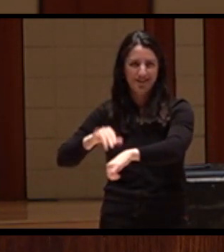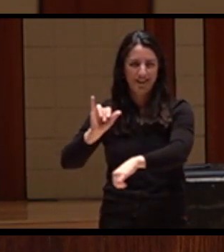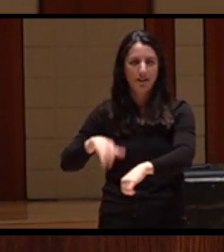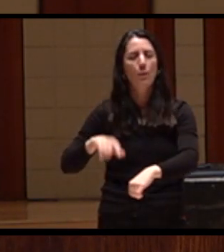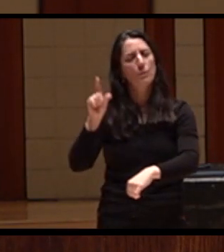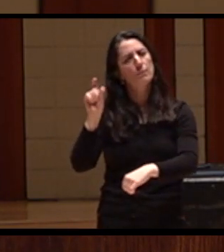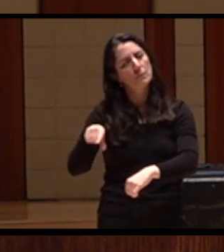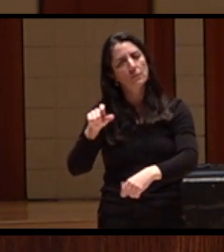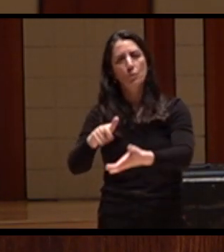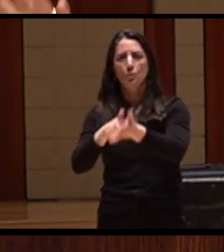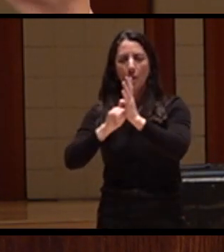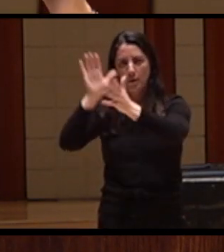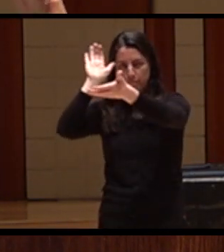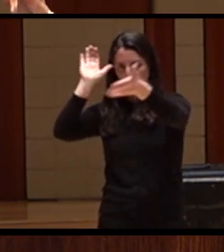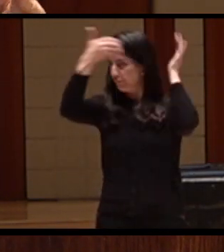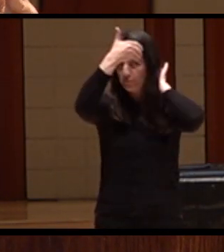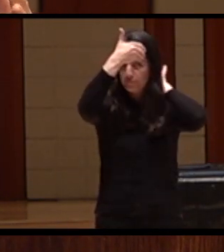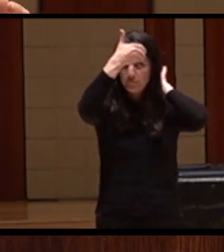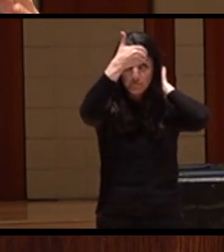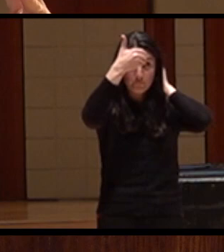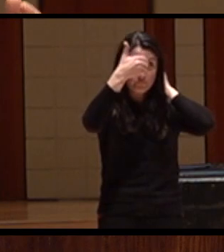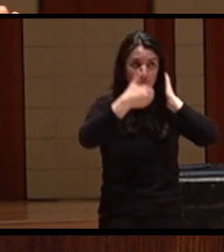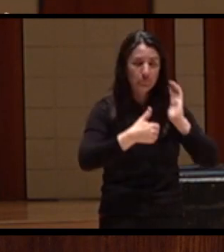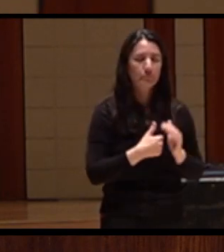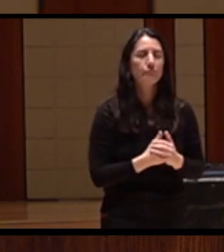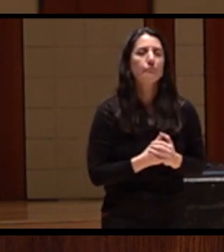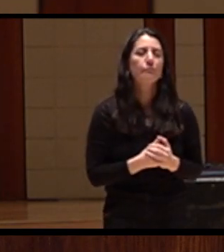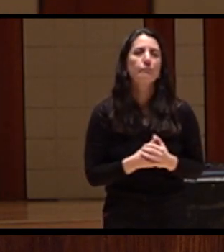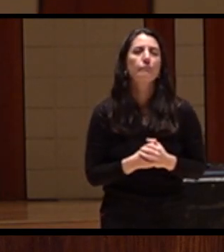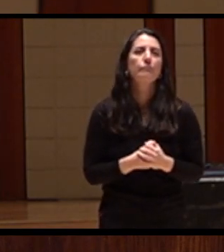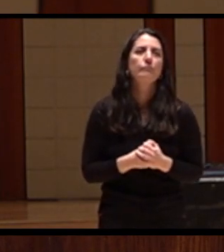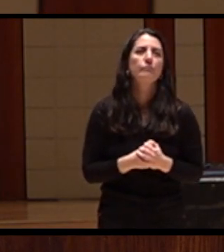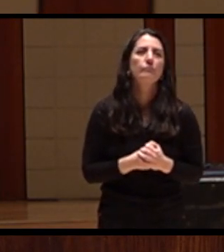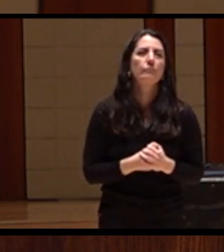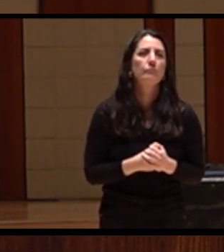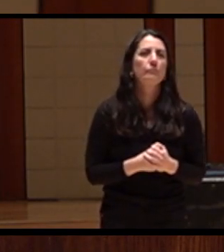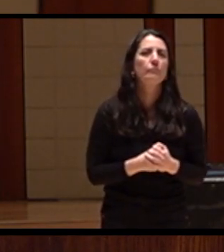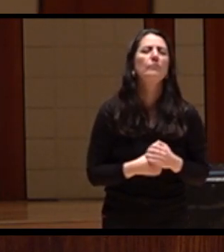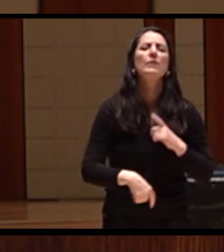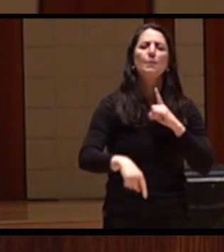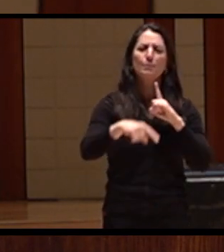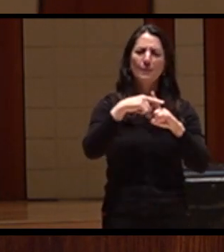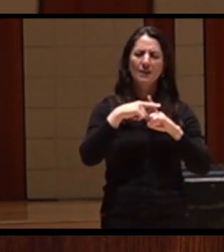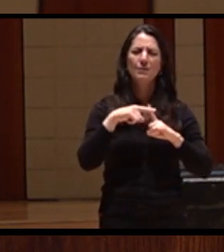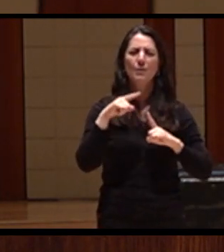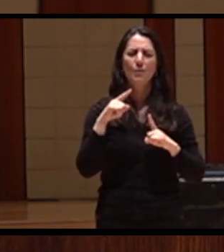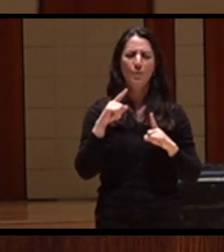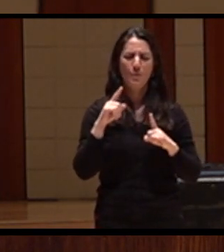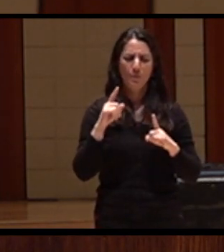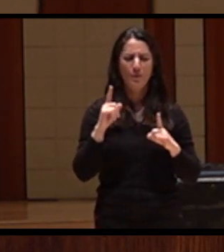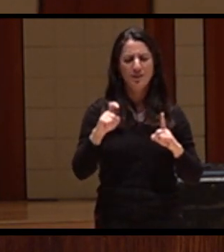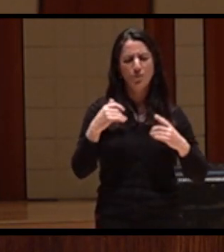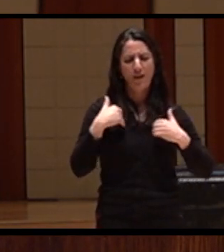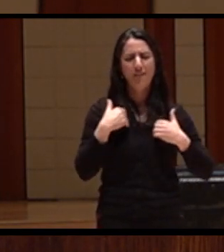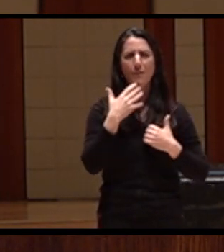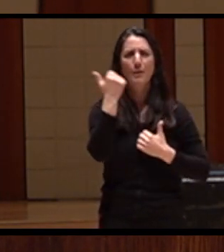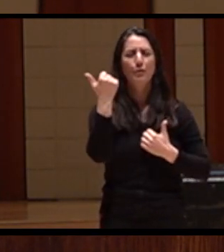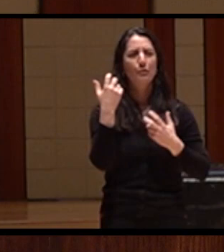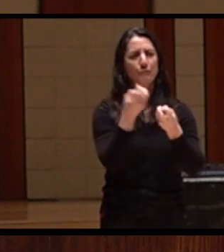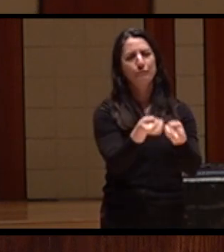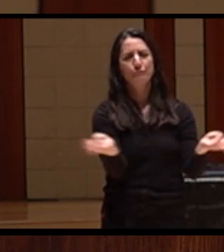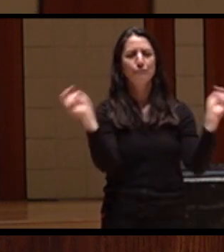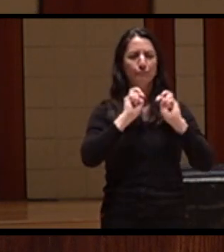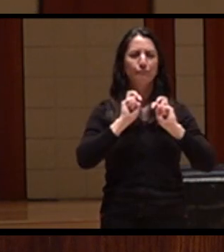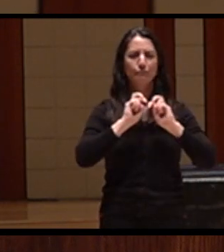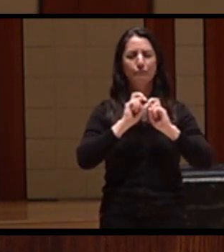We need to include an inclusive stakeholder forum in which to make water management decisions. And I think this could be accomplished